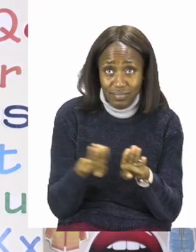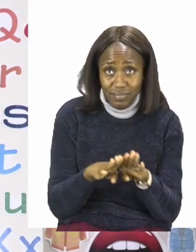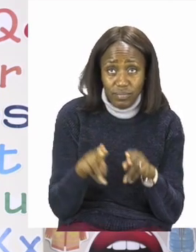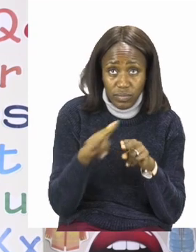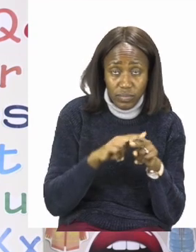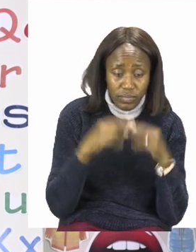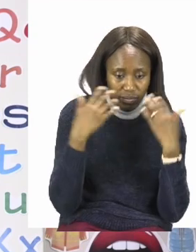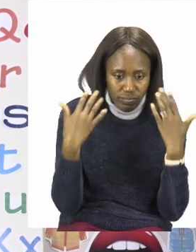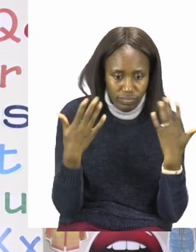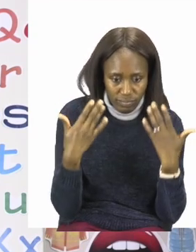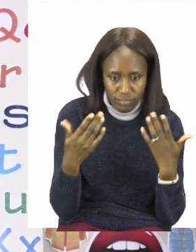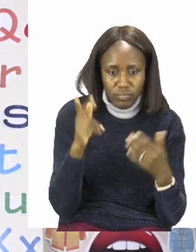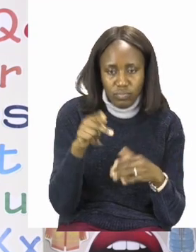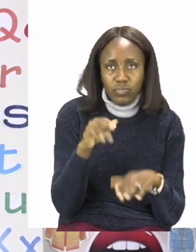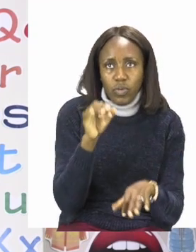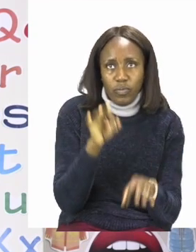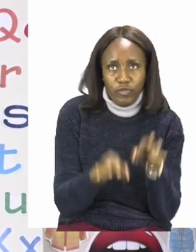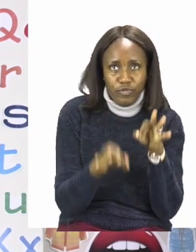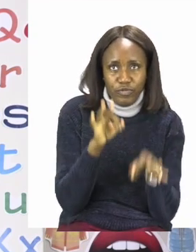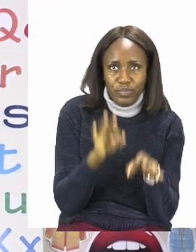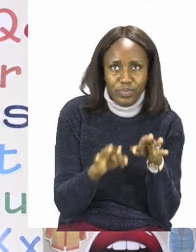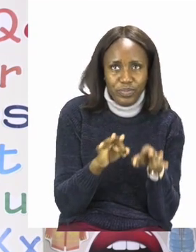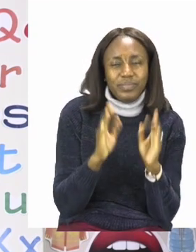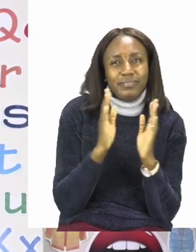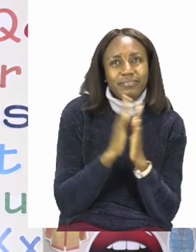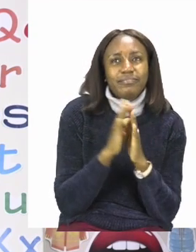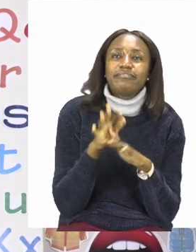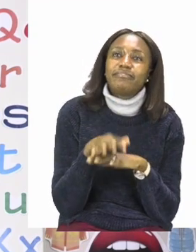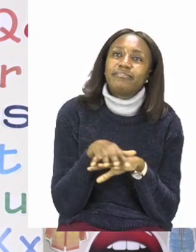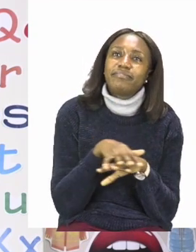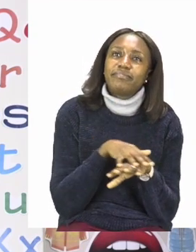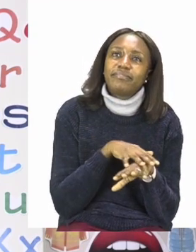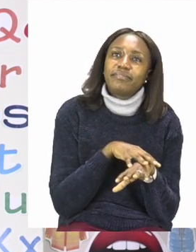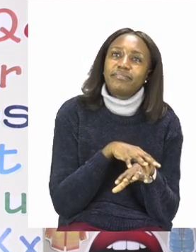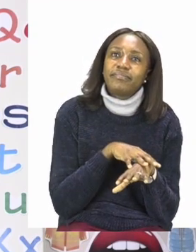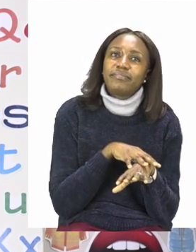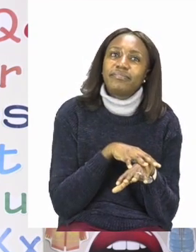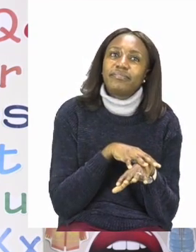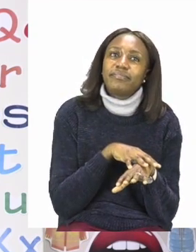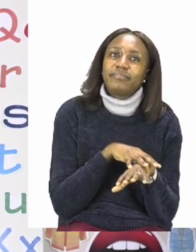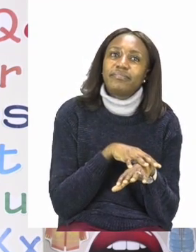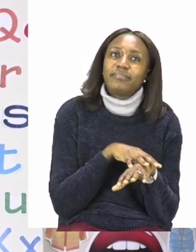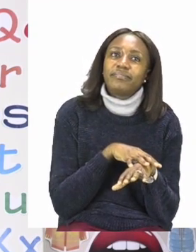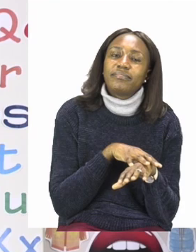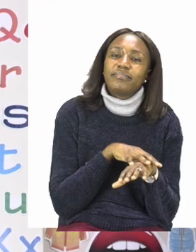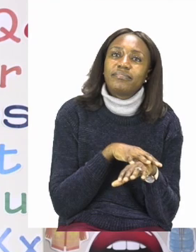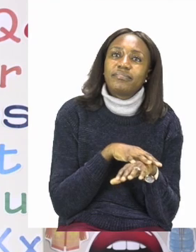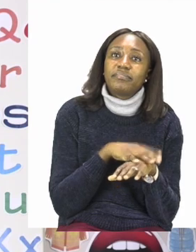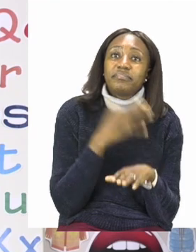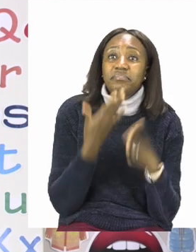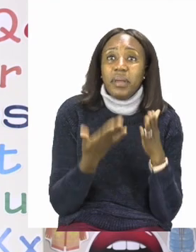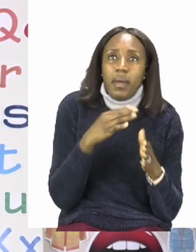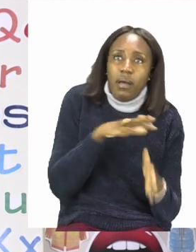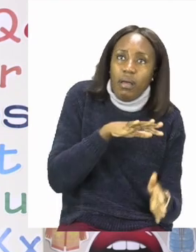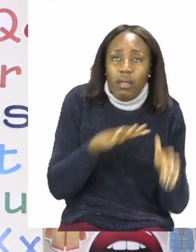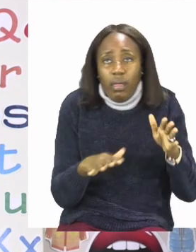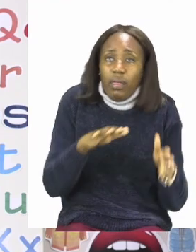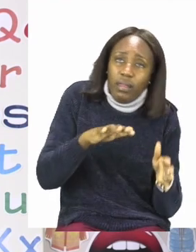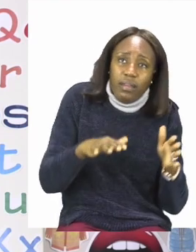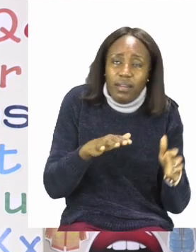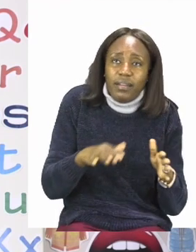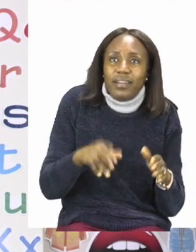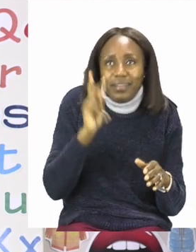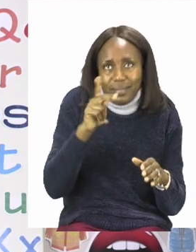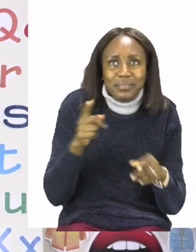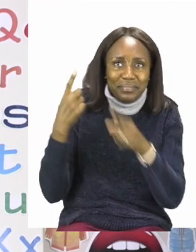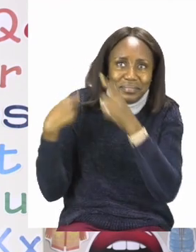also your foot. Take your time. If you need to do it again because you lost your balance or you forgot where you were